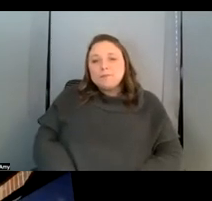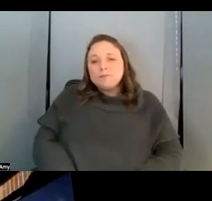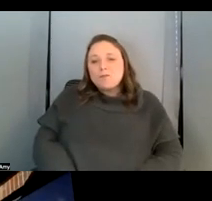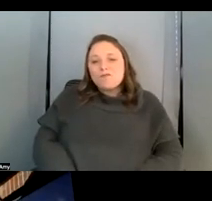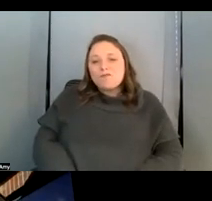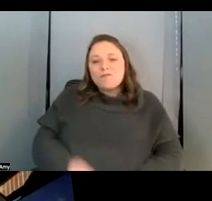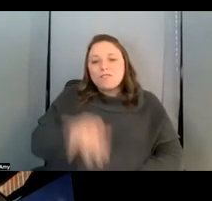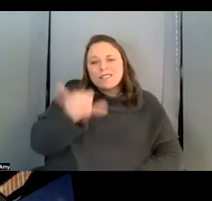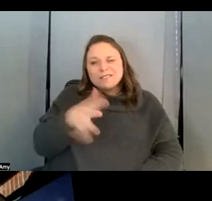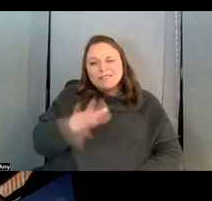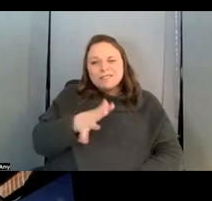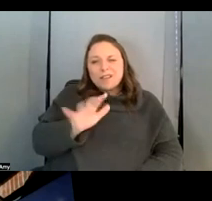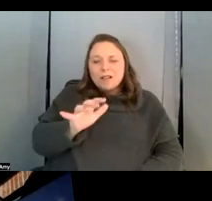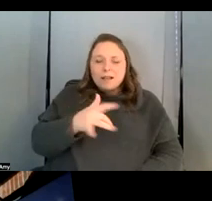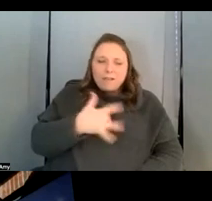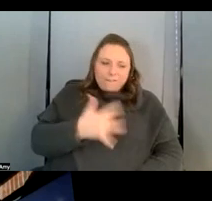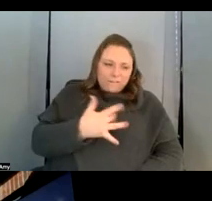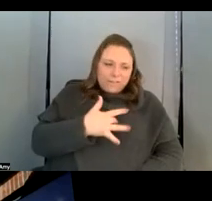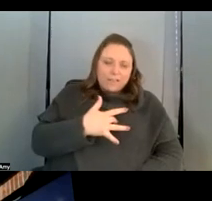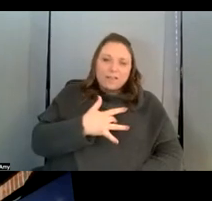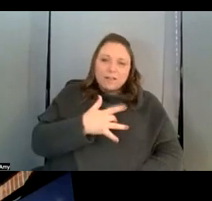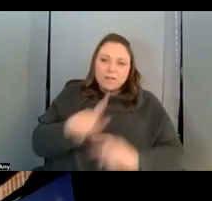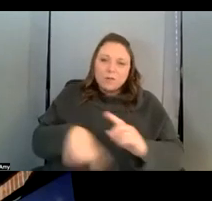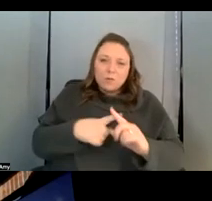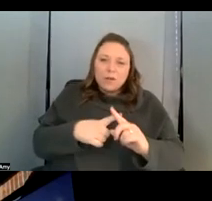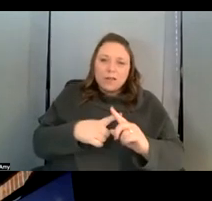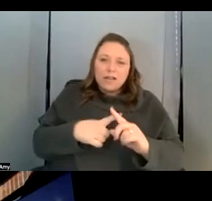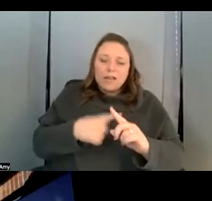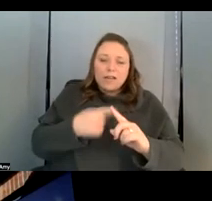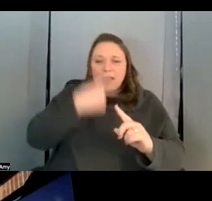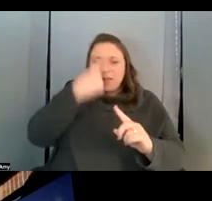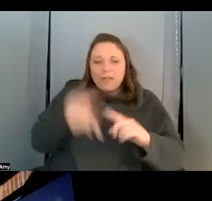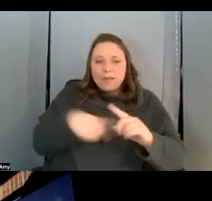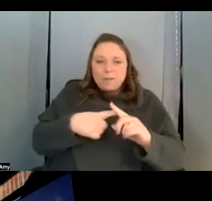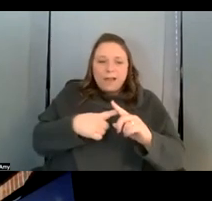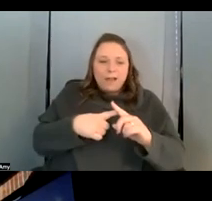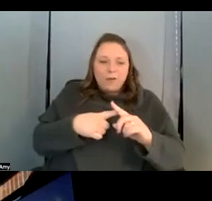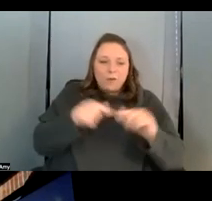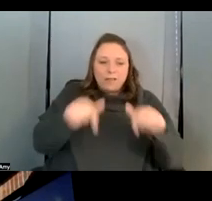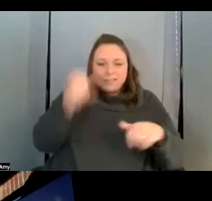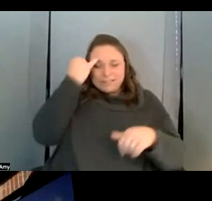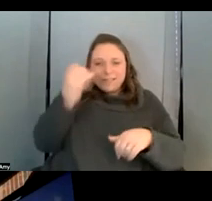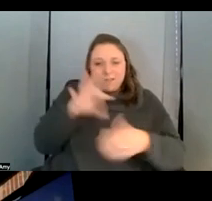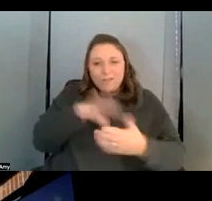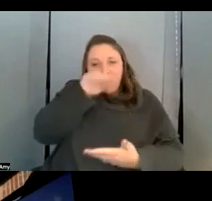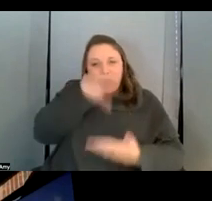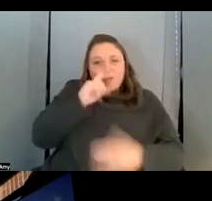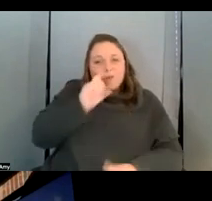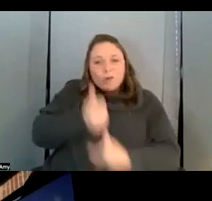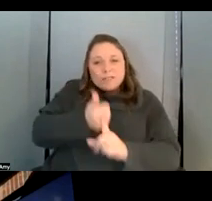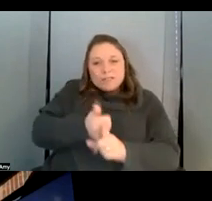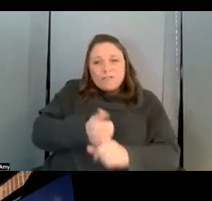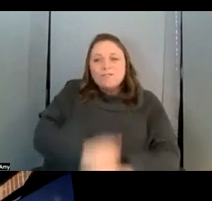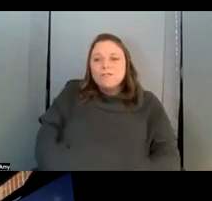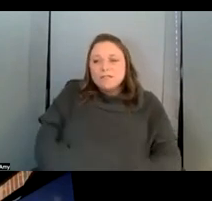the direction i'm thinking of and i think uh uh when i if i want to sort of cash out this idea of learning for its own sake uh